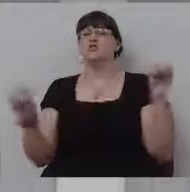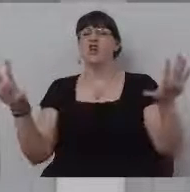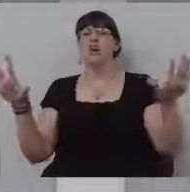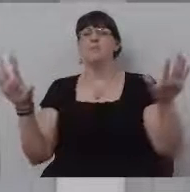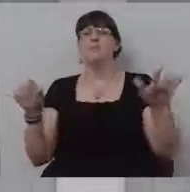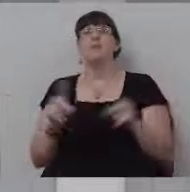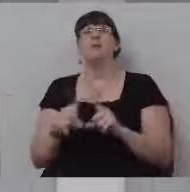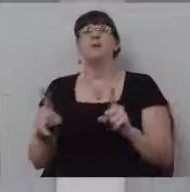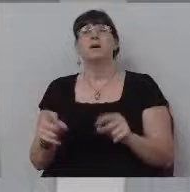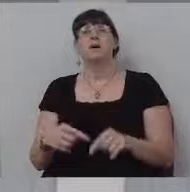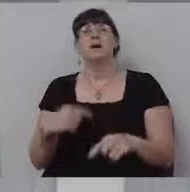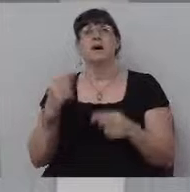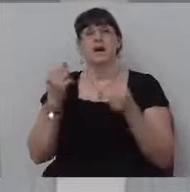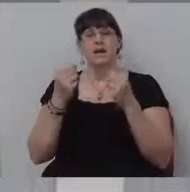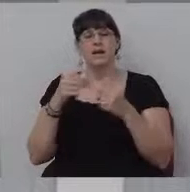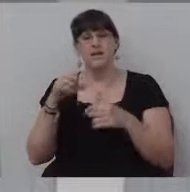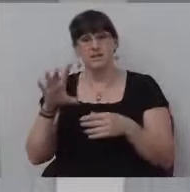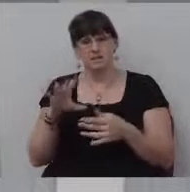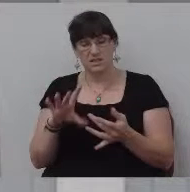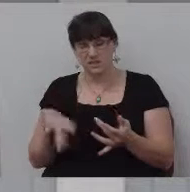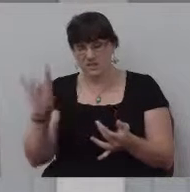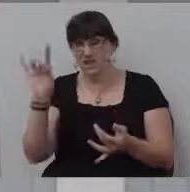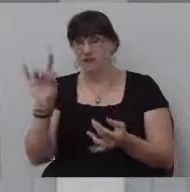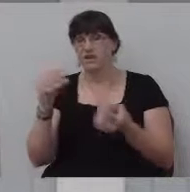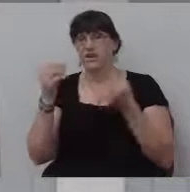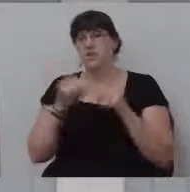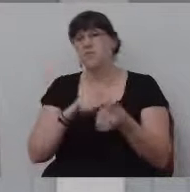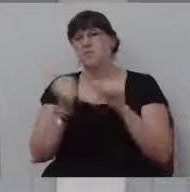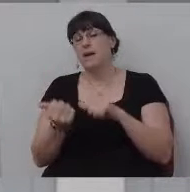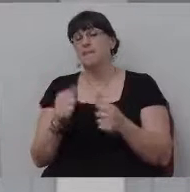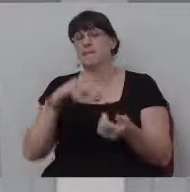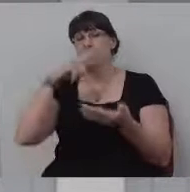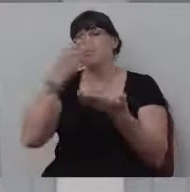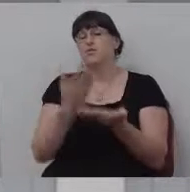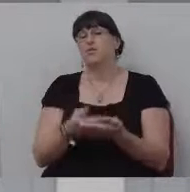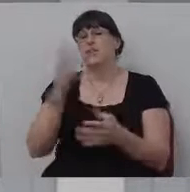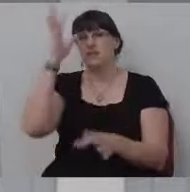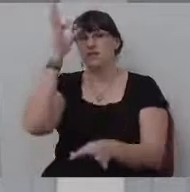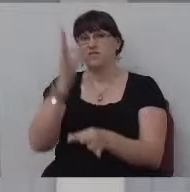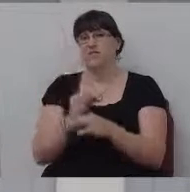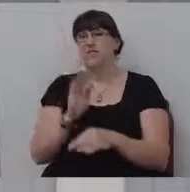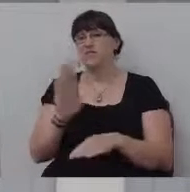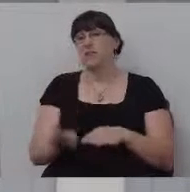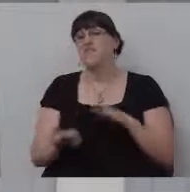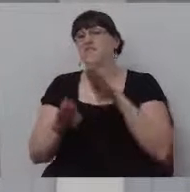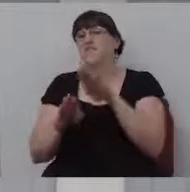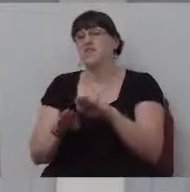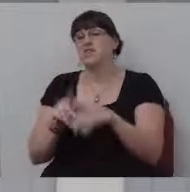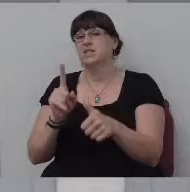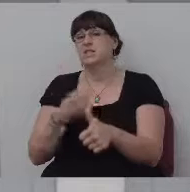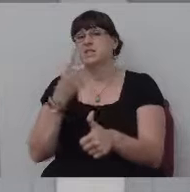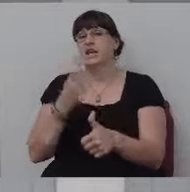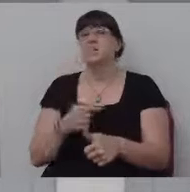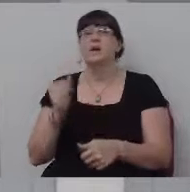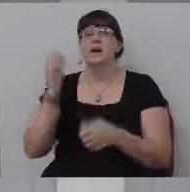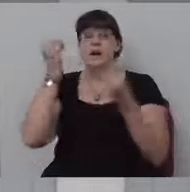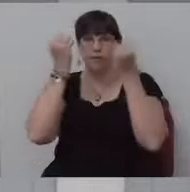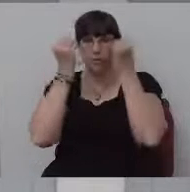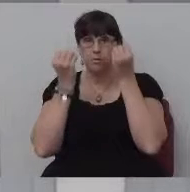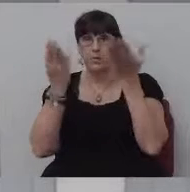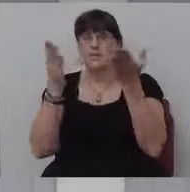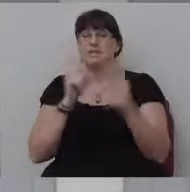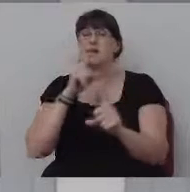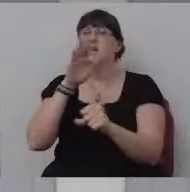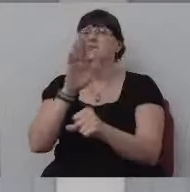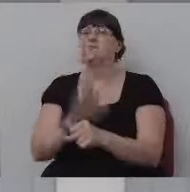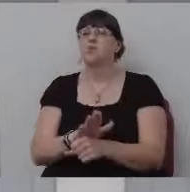is that baptism is a profession of faith and baptism is the first step of Christian obedience. And baptism is a promise that